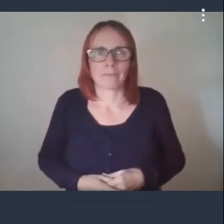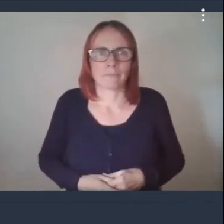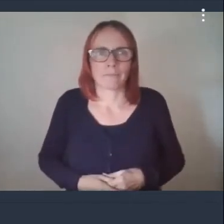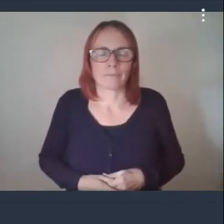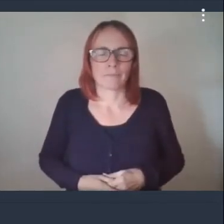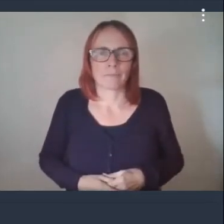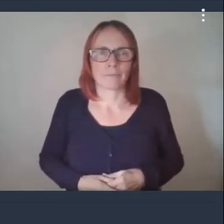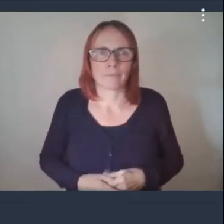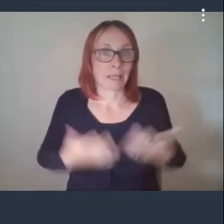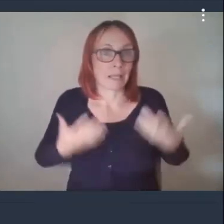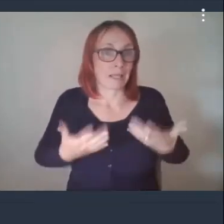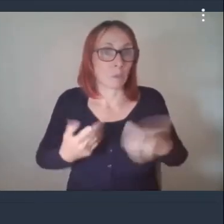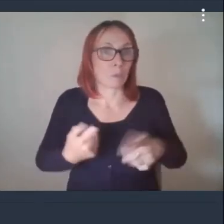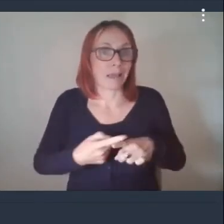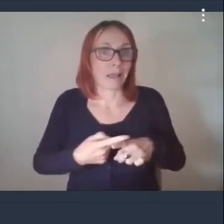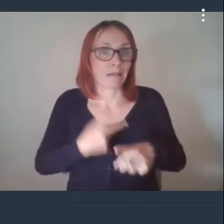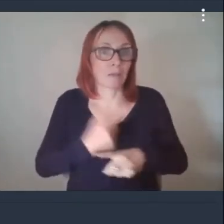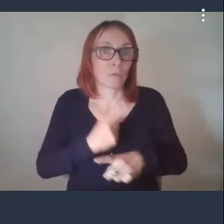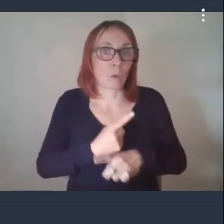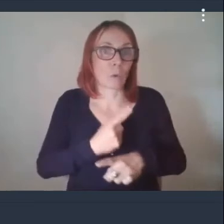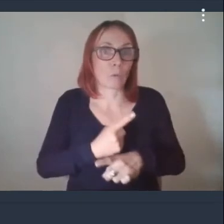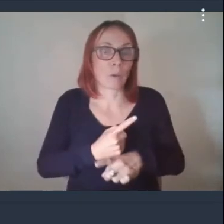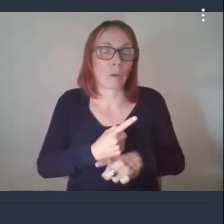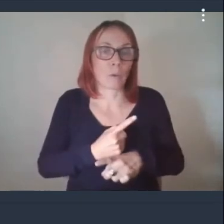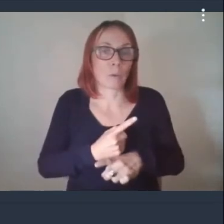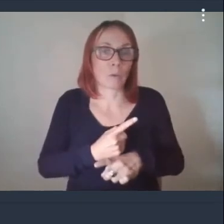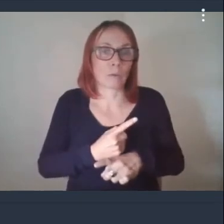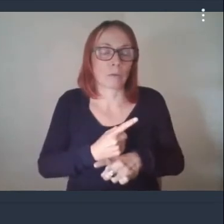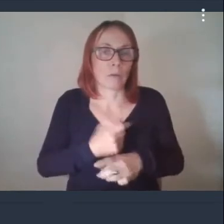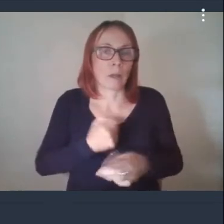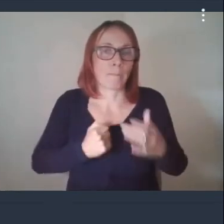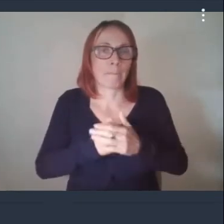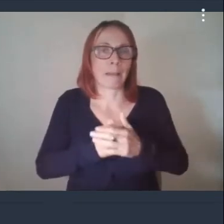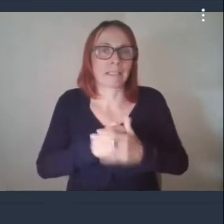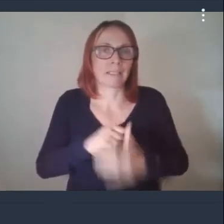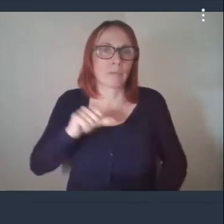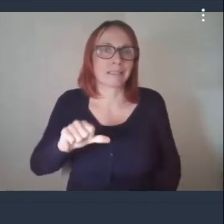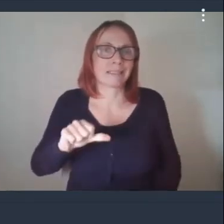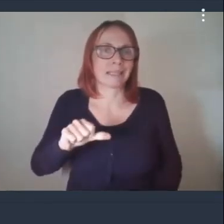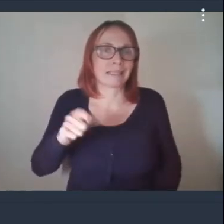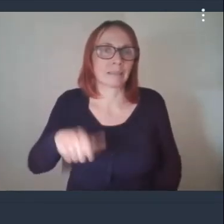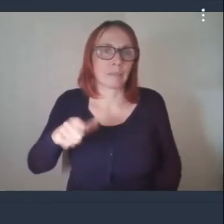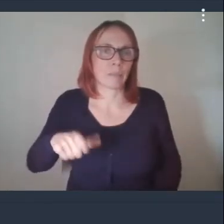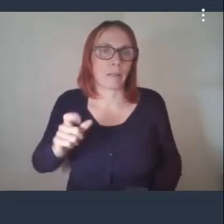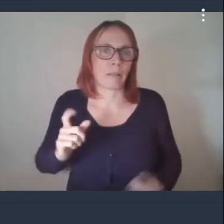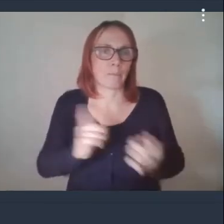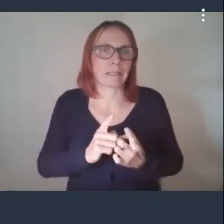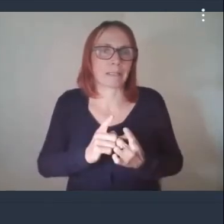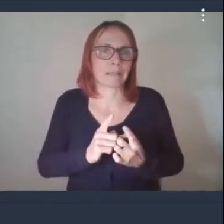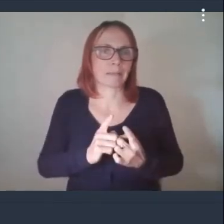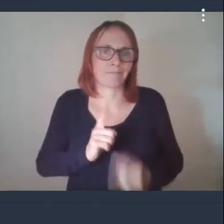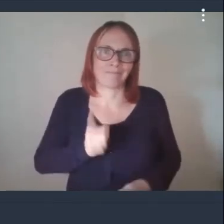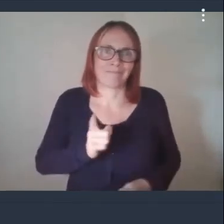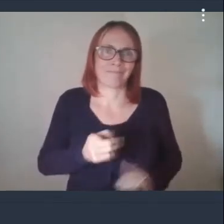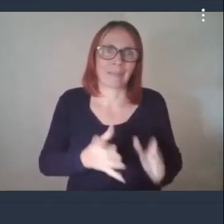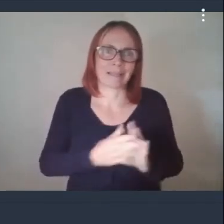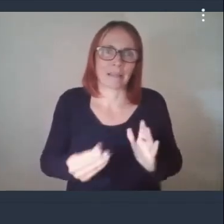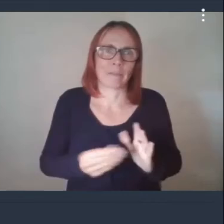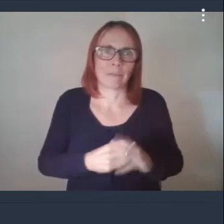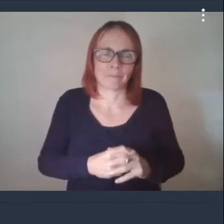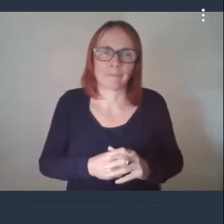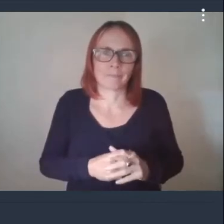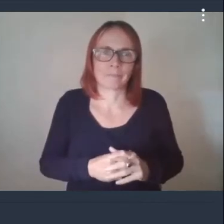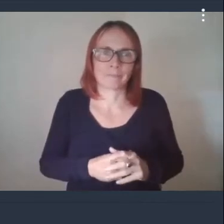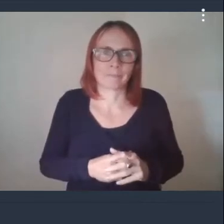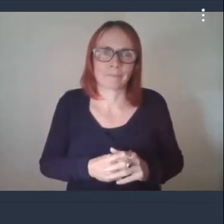about um no more than six people meeting as an example of that and personally um